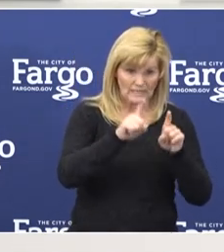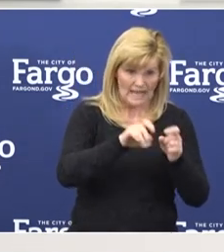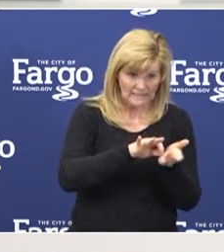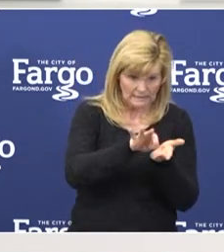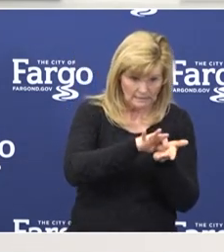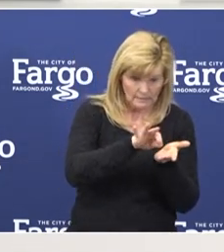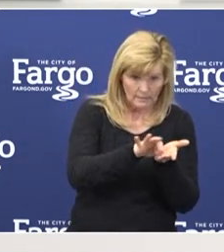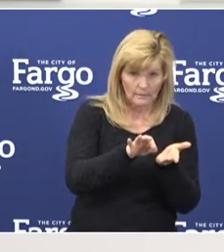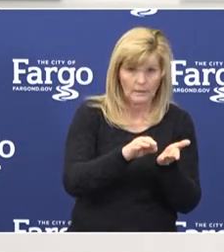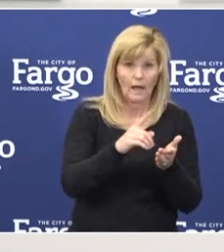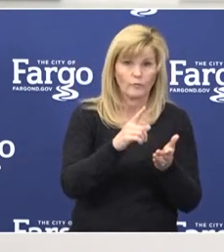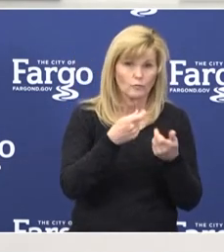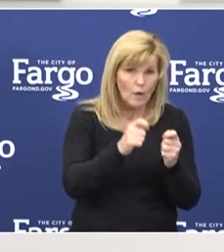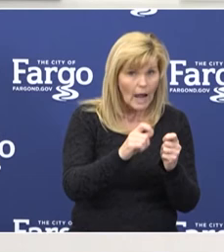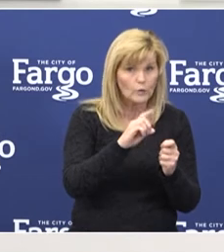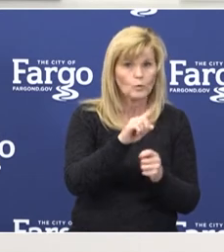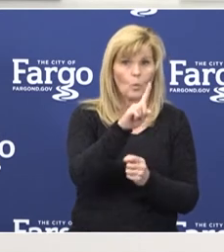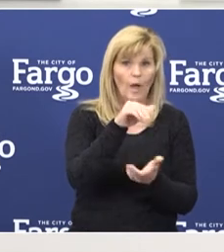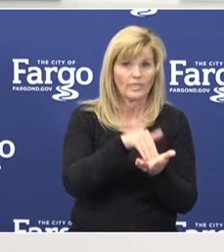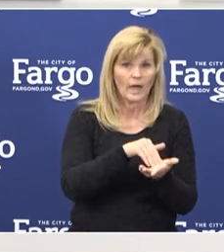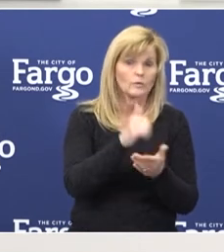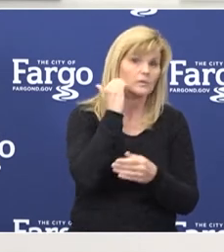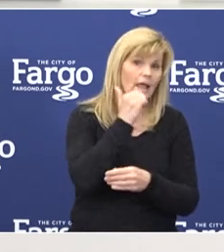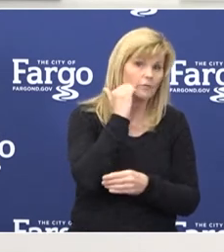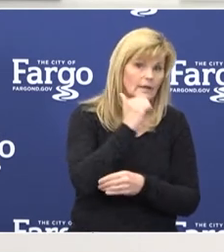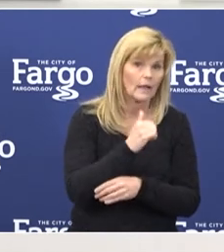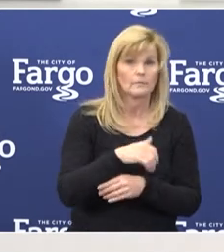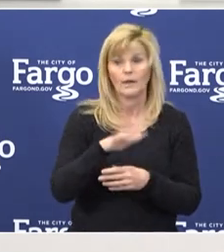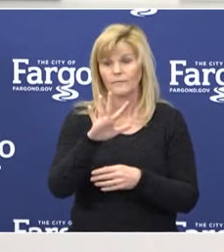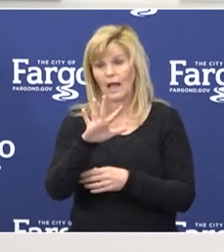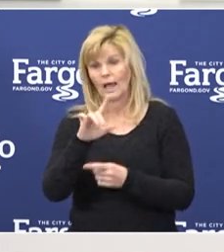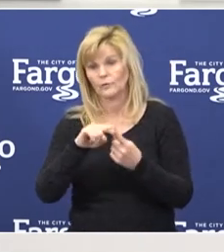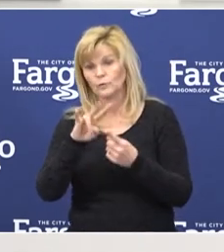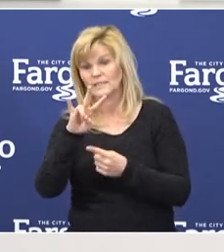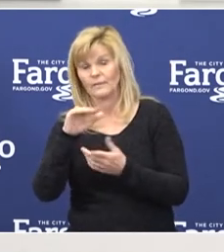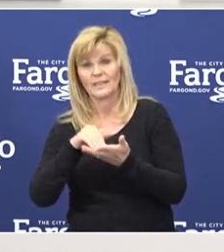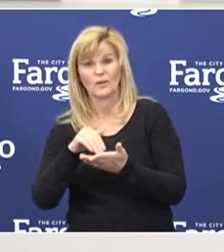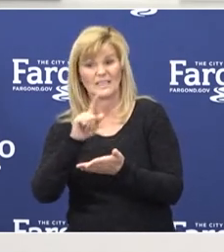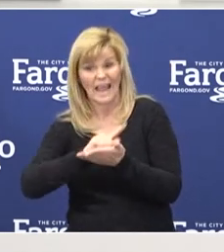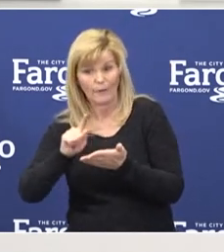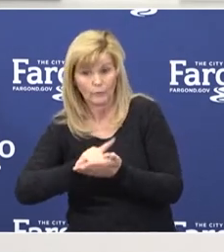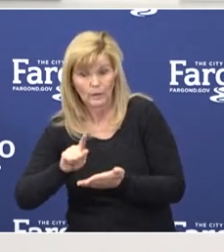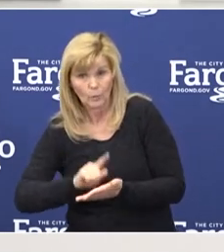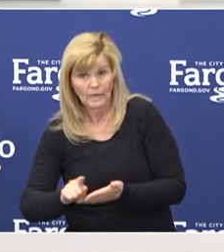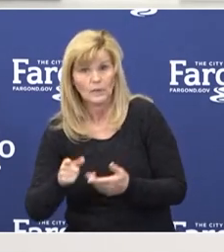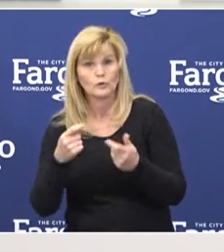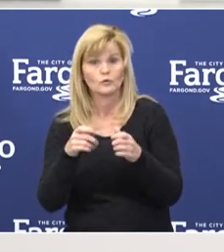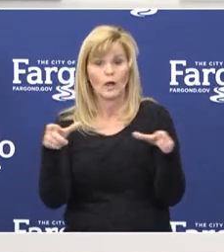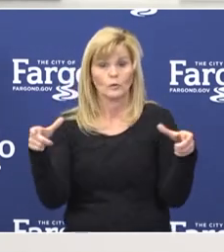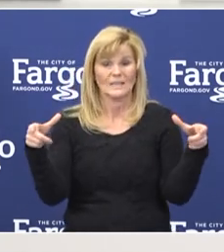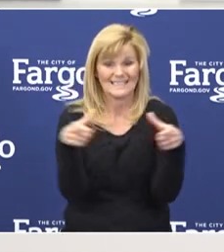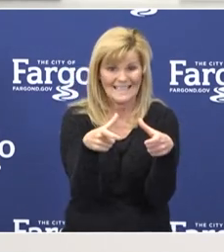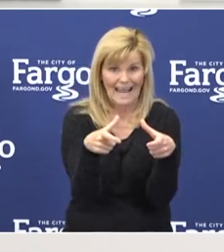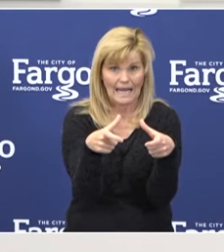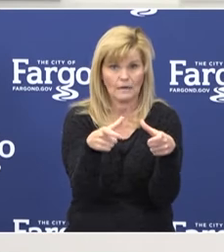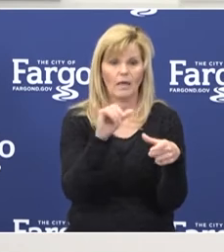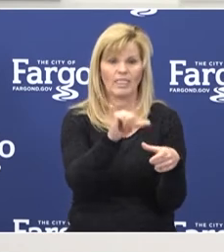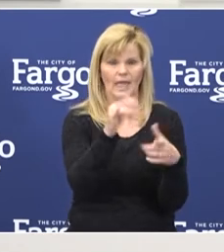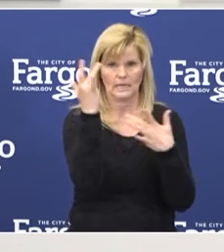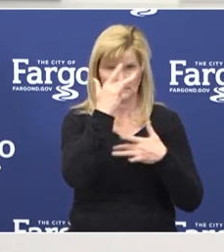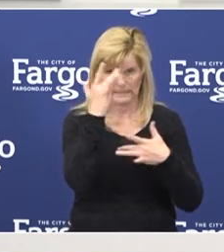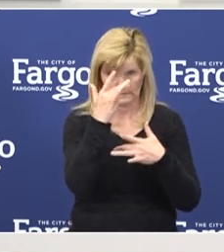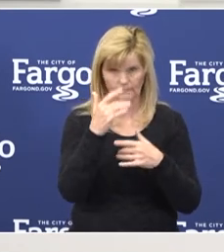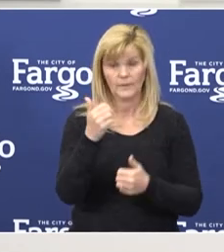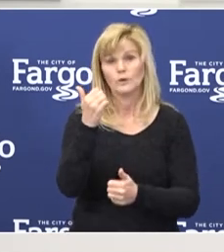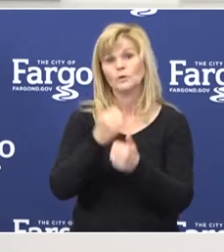of 1,000 a day, maybe 5 to 7,000 a week to try to get to where we contain this disease. And to